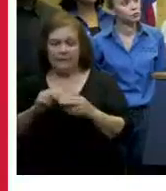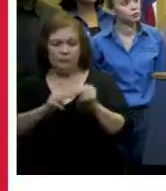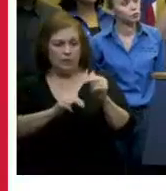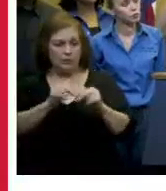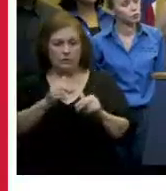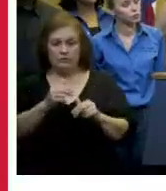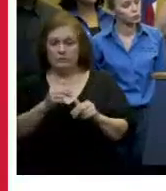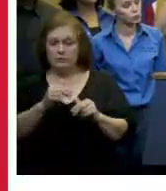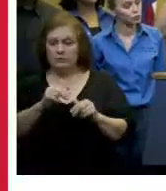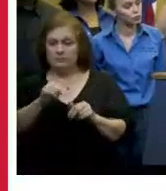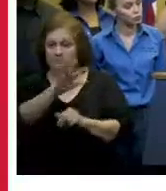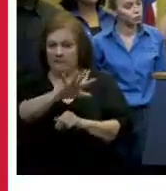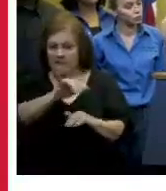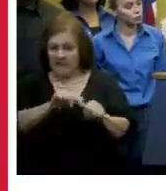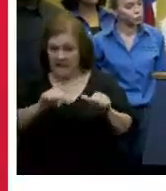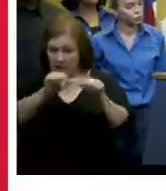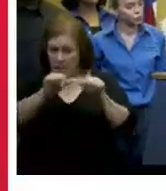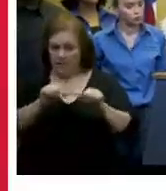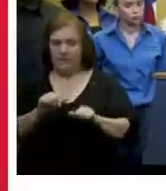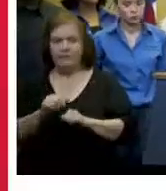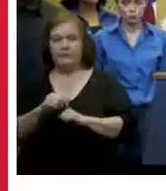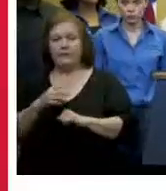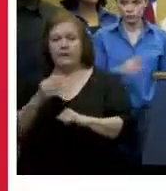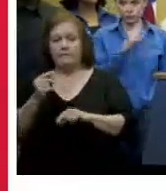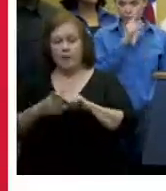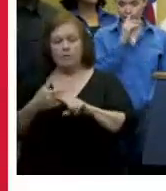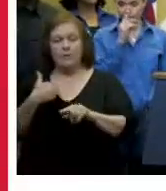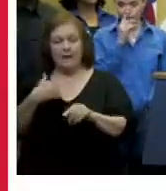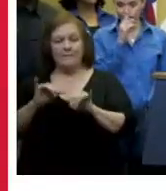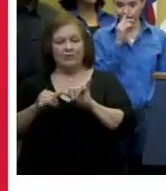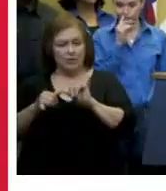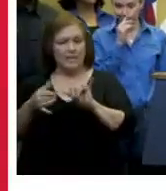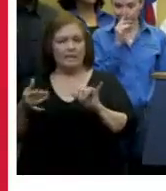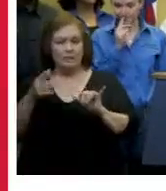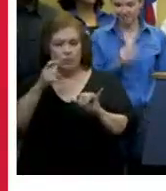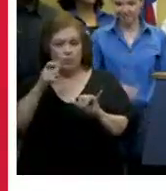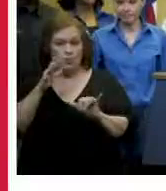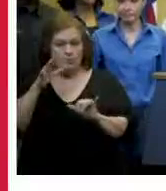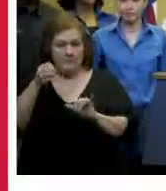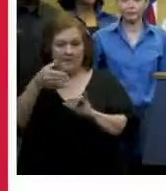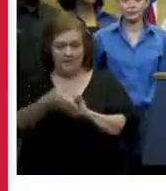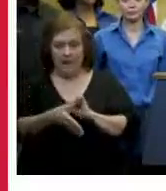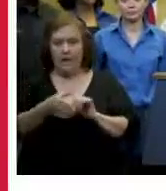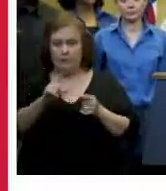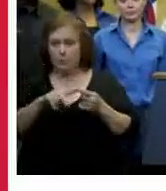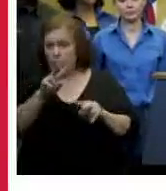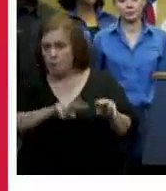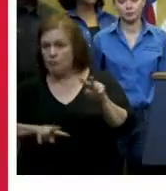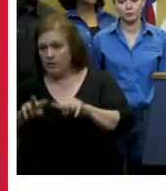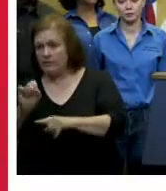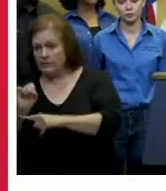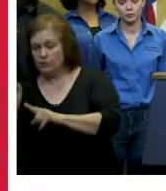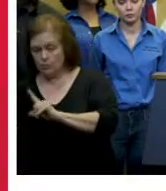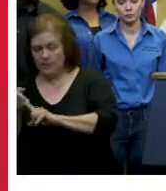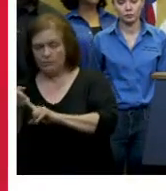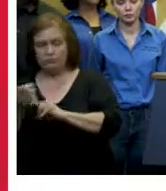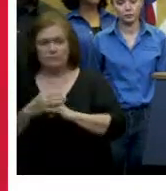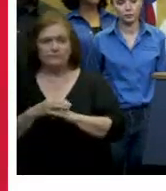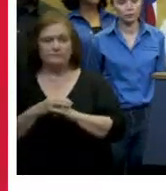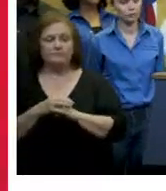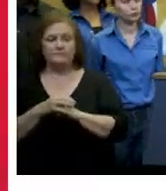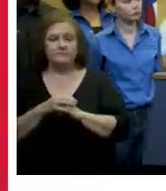and we have engineers on standby to assist any of our local and federal estate issues or or uh agencies